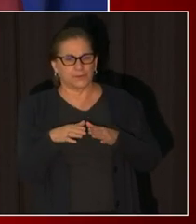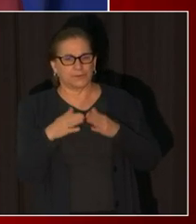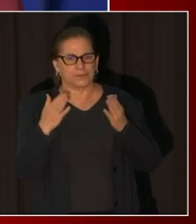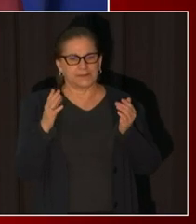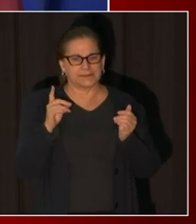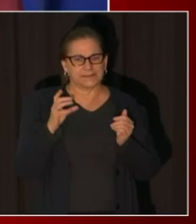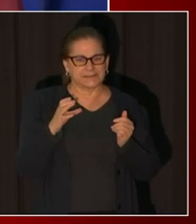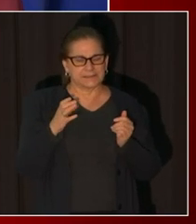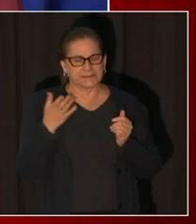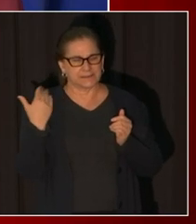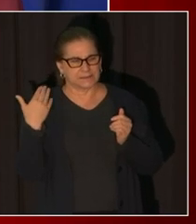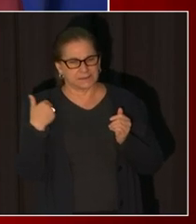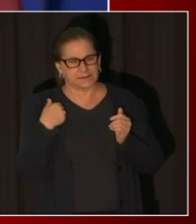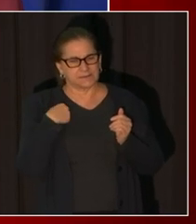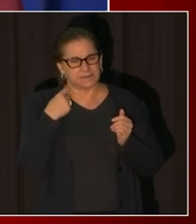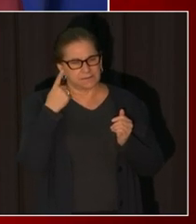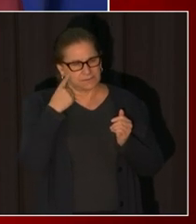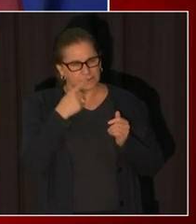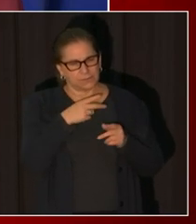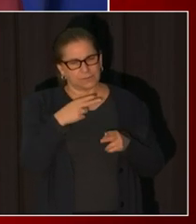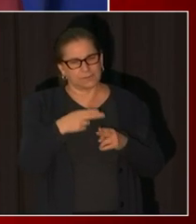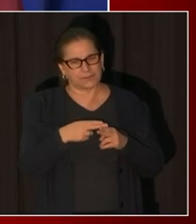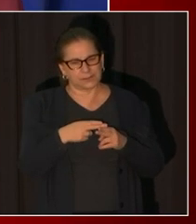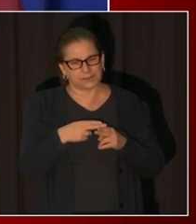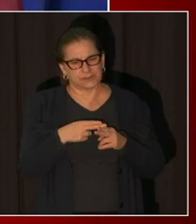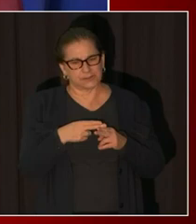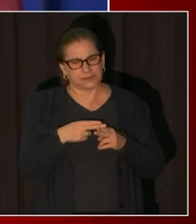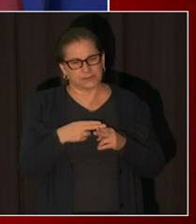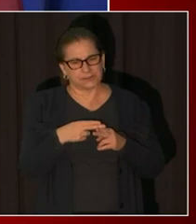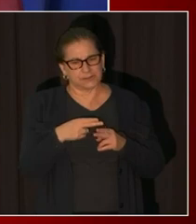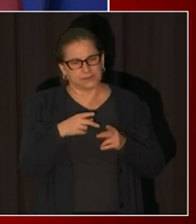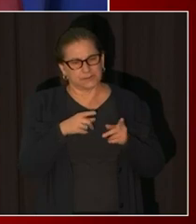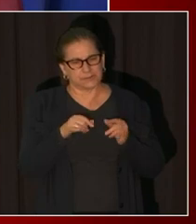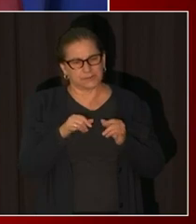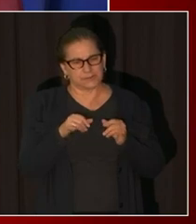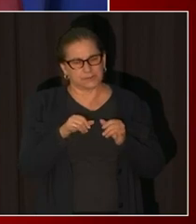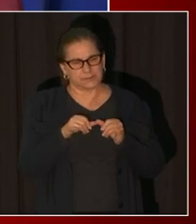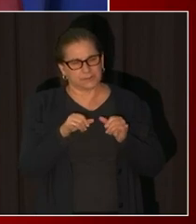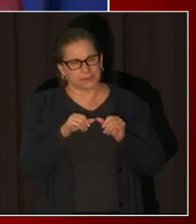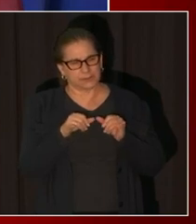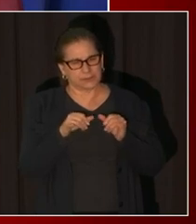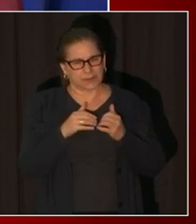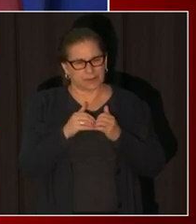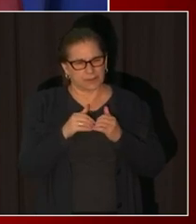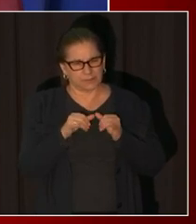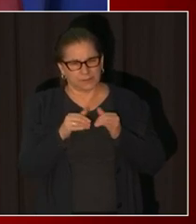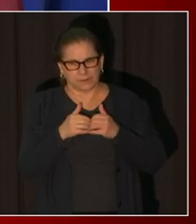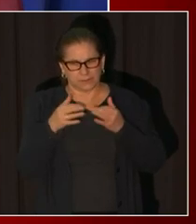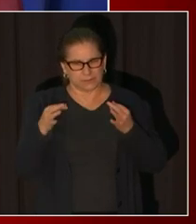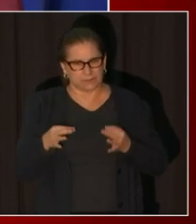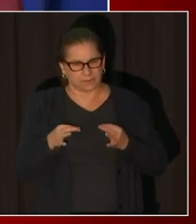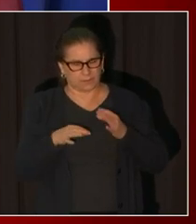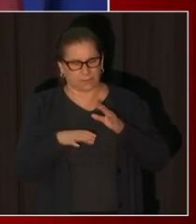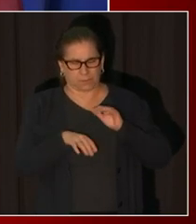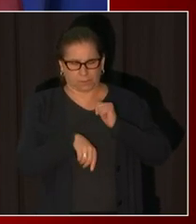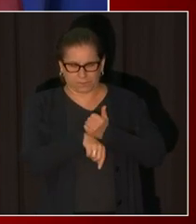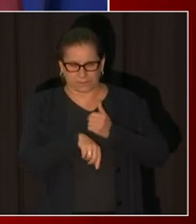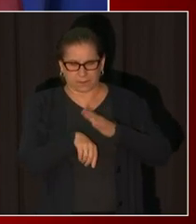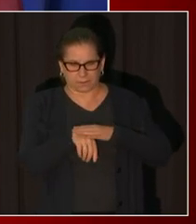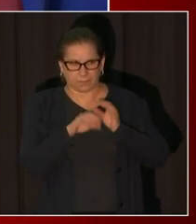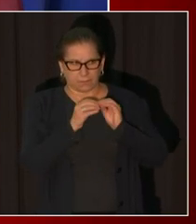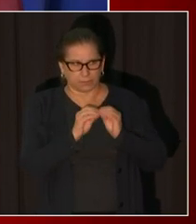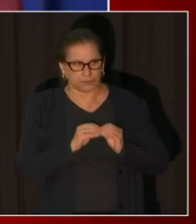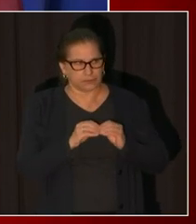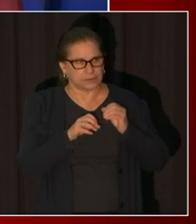metrics the administration was considering before moving to phase one um one metric included uh for example uh the